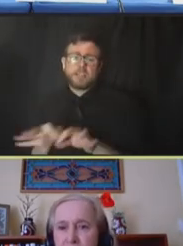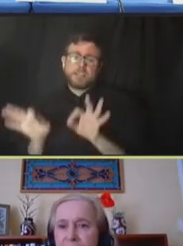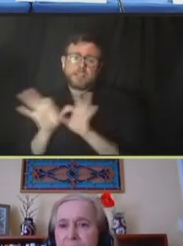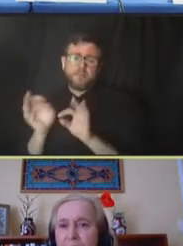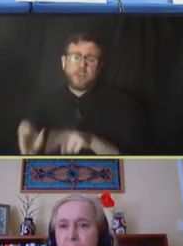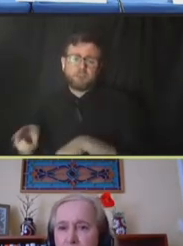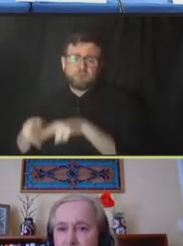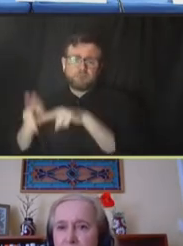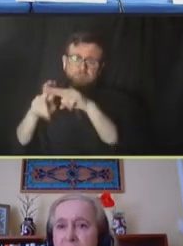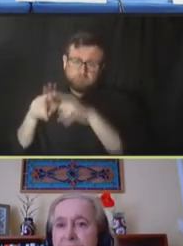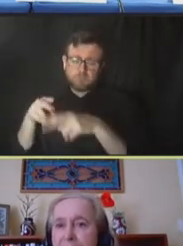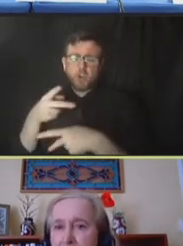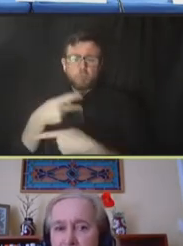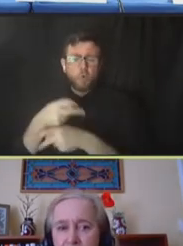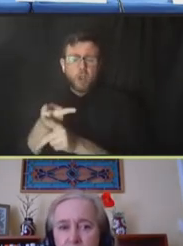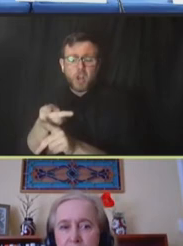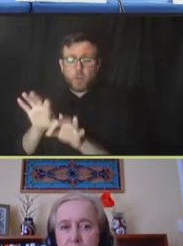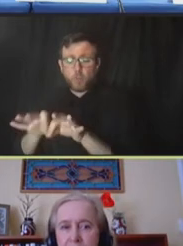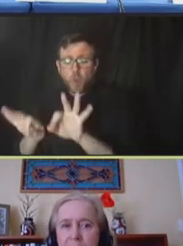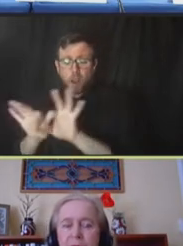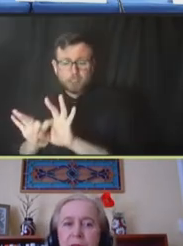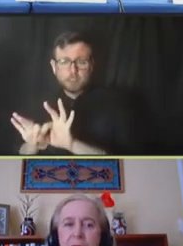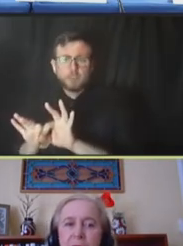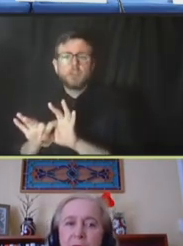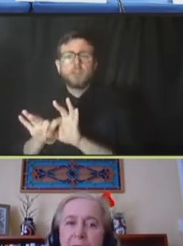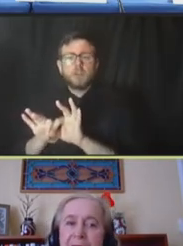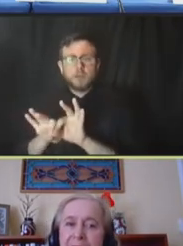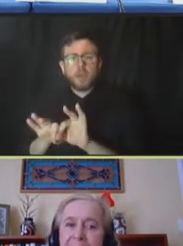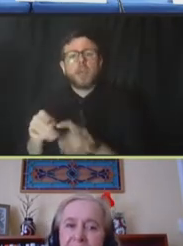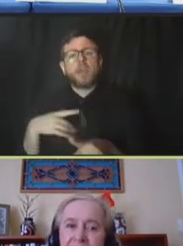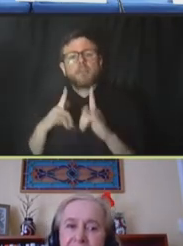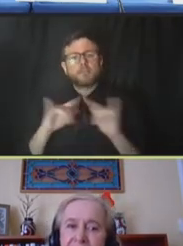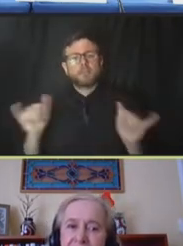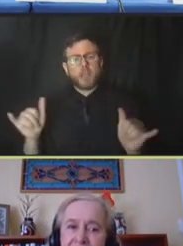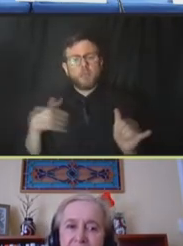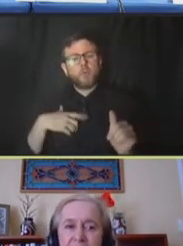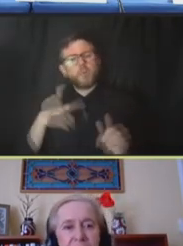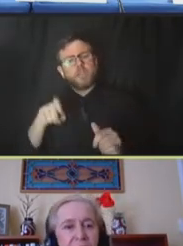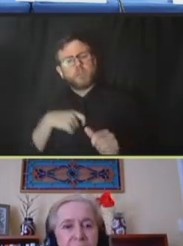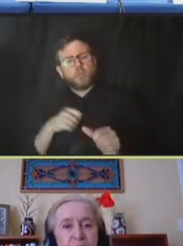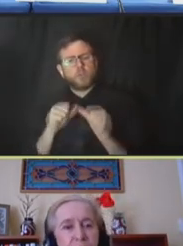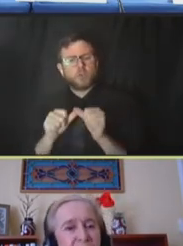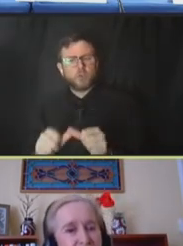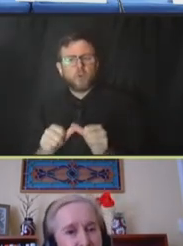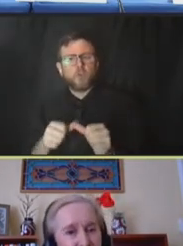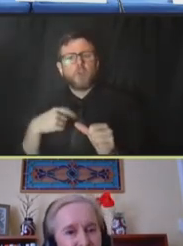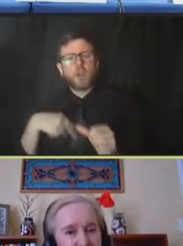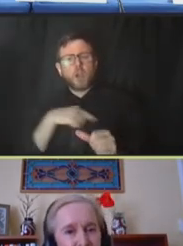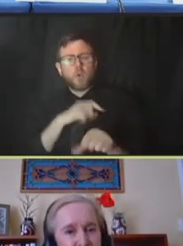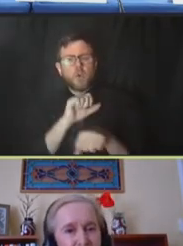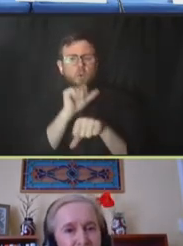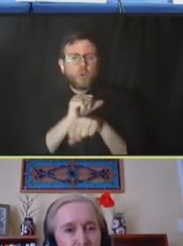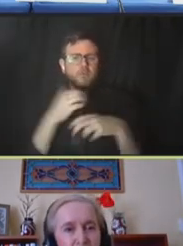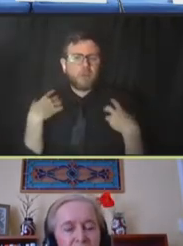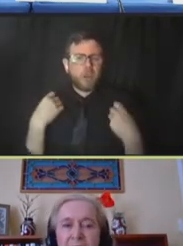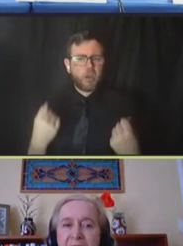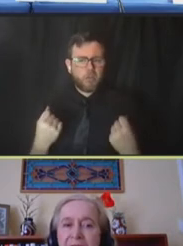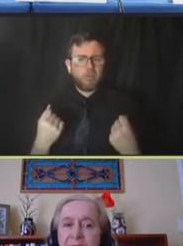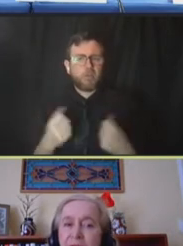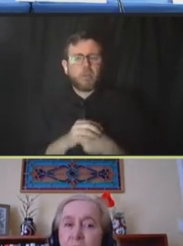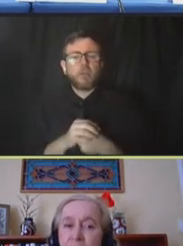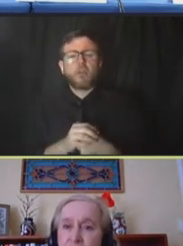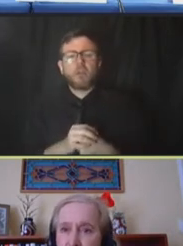preserving our workers' health and well-being. And even in the case of reduced labor availability, however,